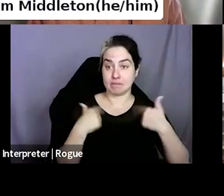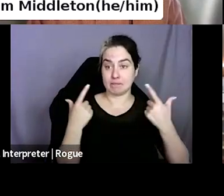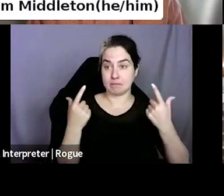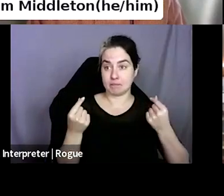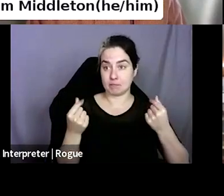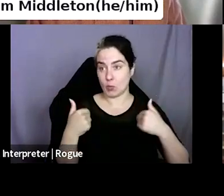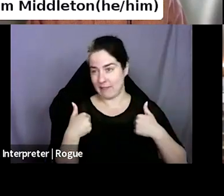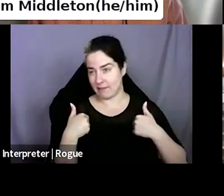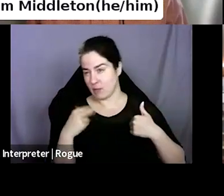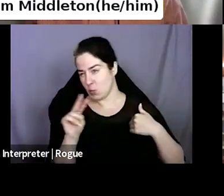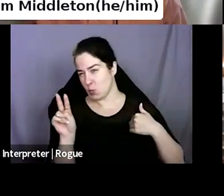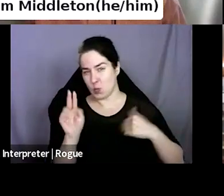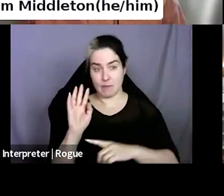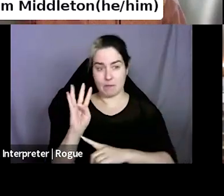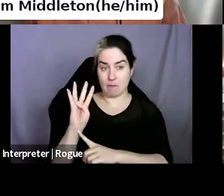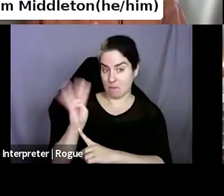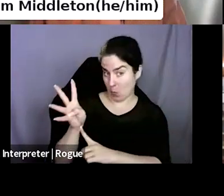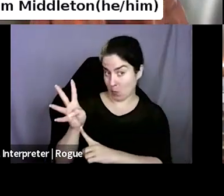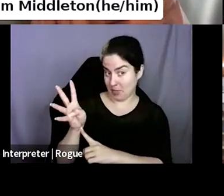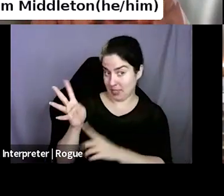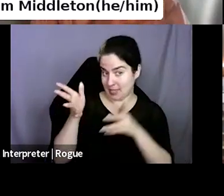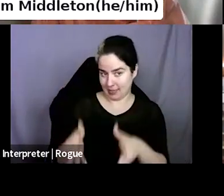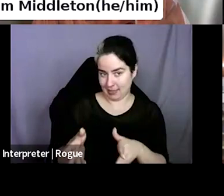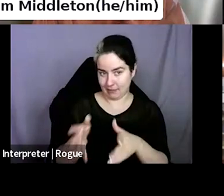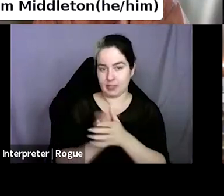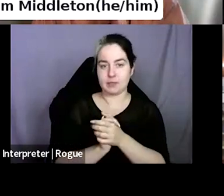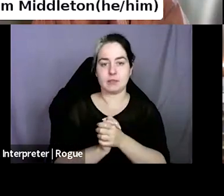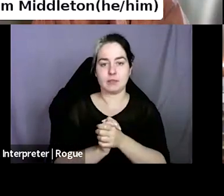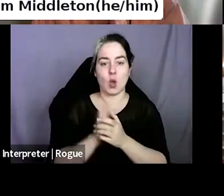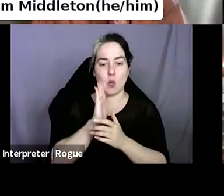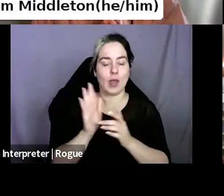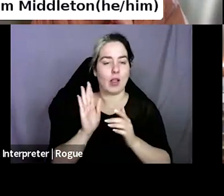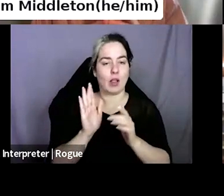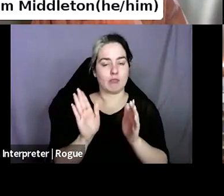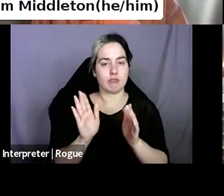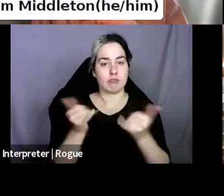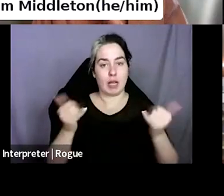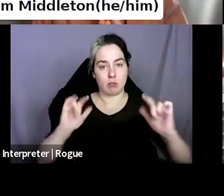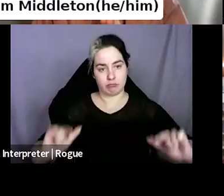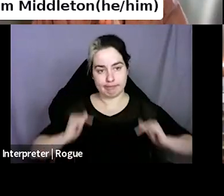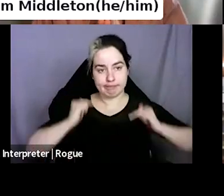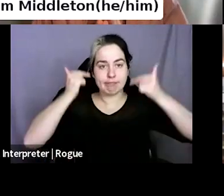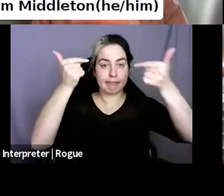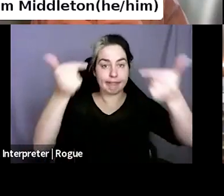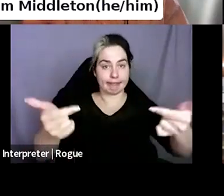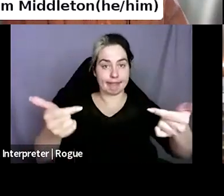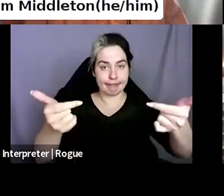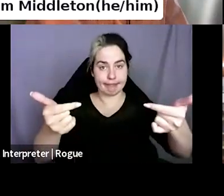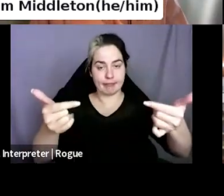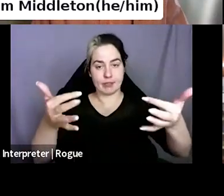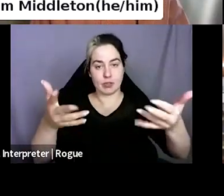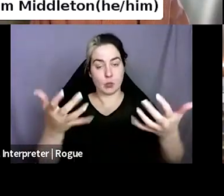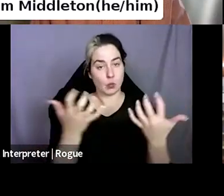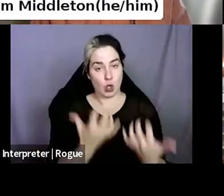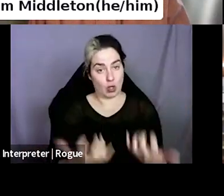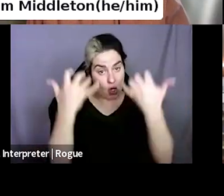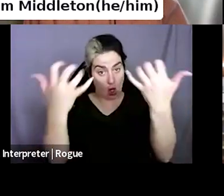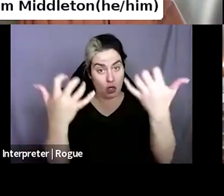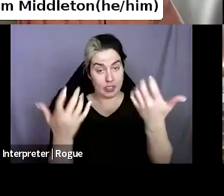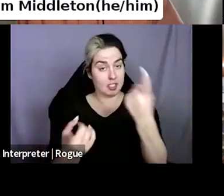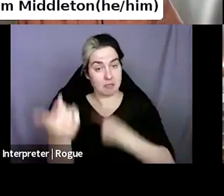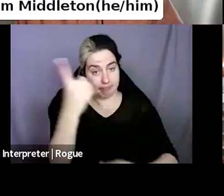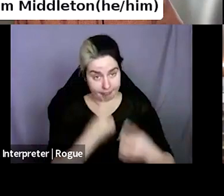have five minutes, four minutes left. So I'm going to open it up to our, uh, panel for our audience questions.